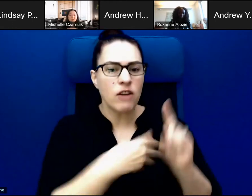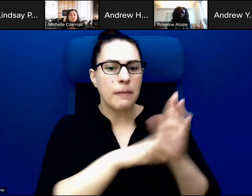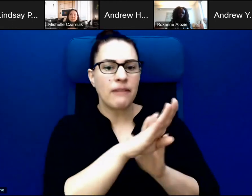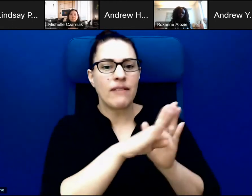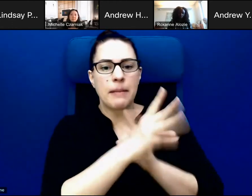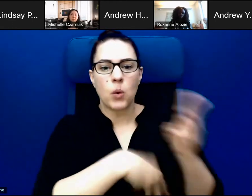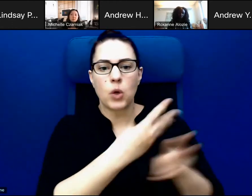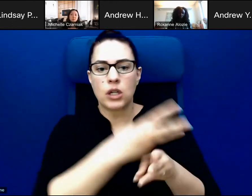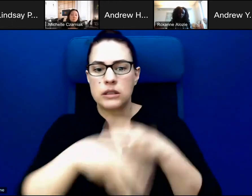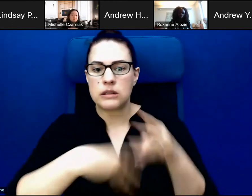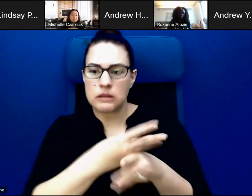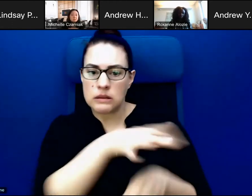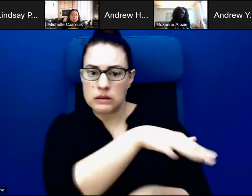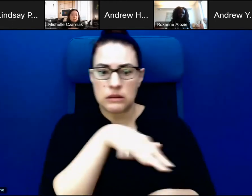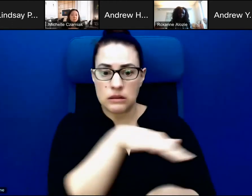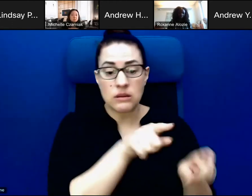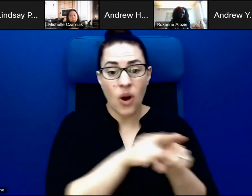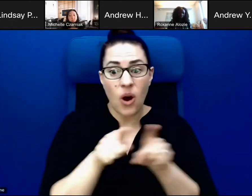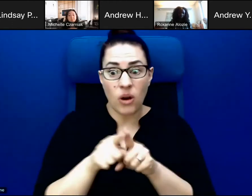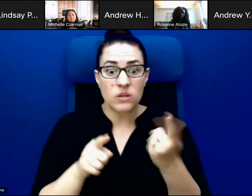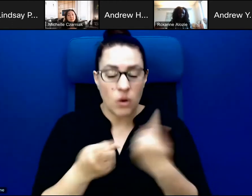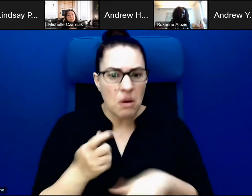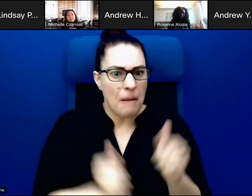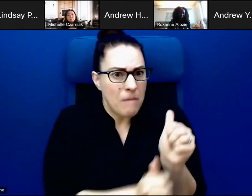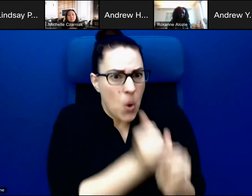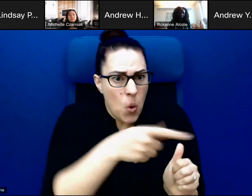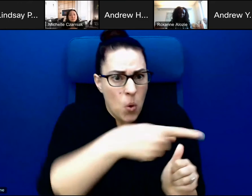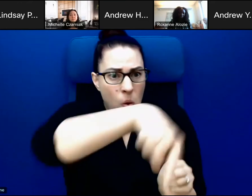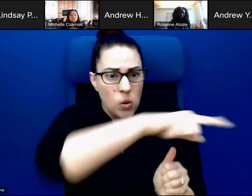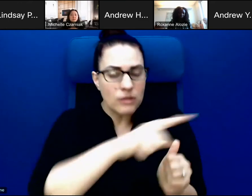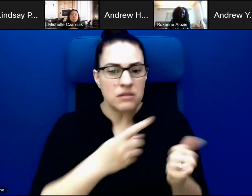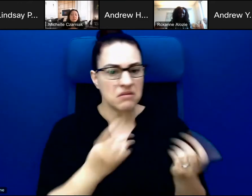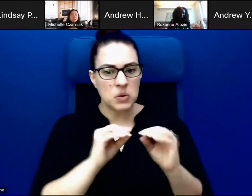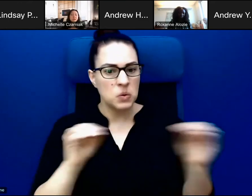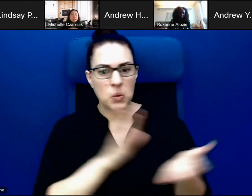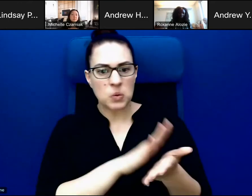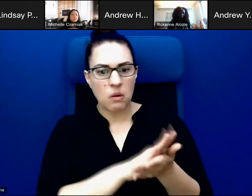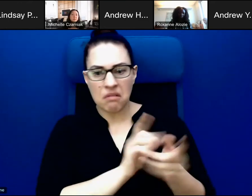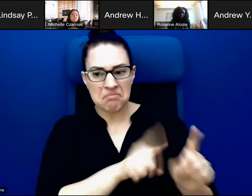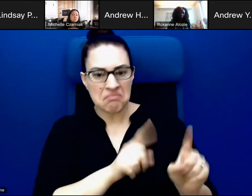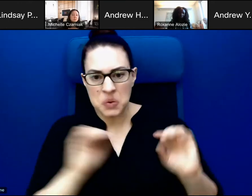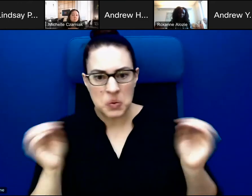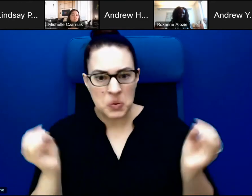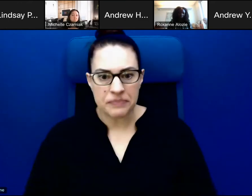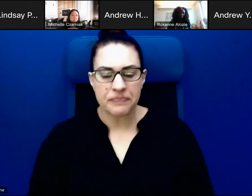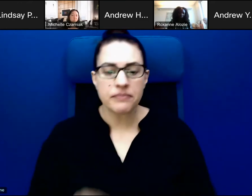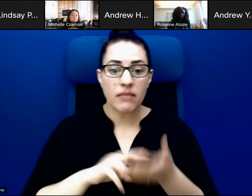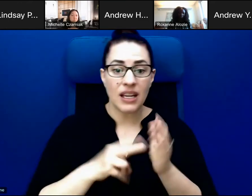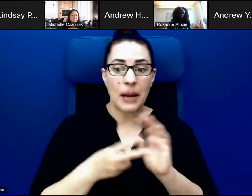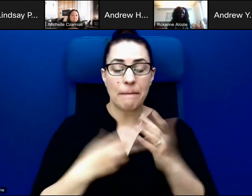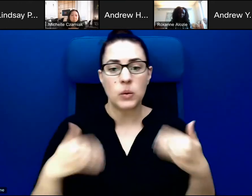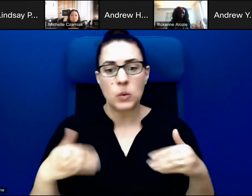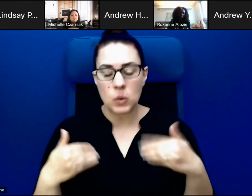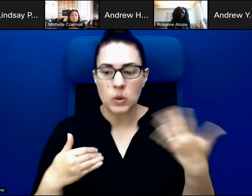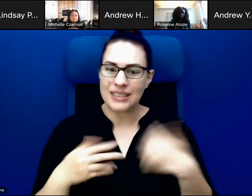individuals in the developing world do not attend school. And that makes the link between disability and poverty particularly strong.